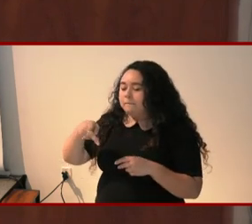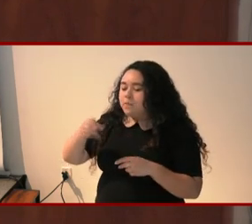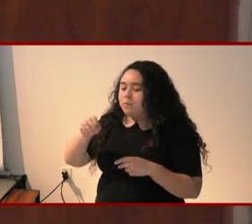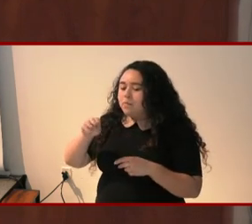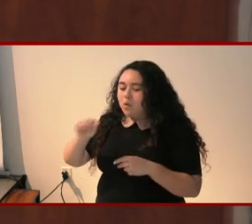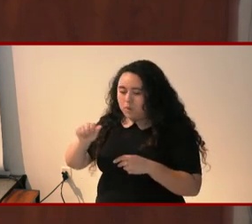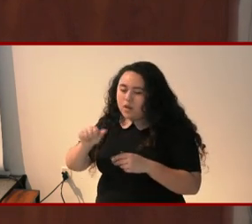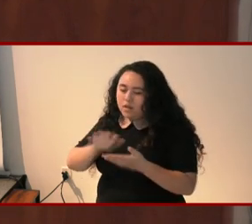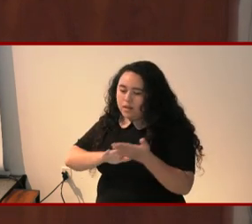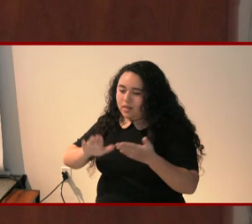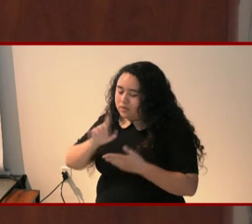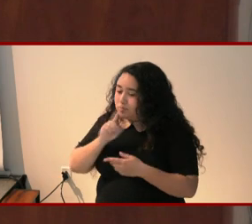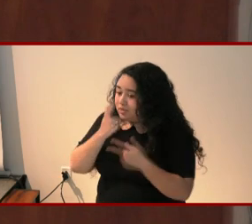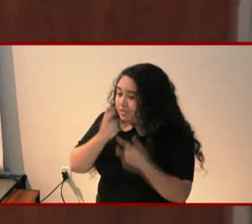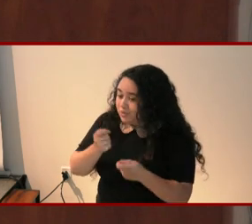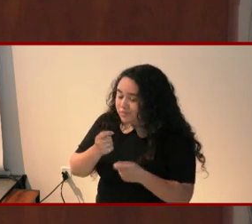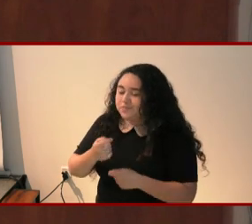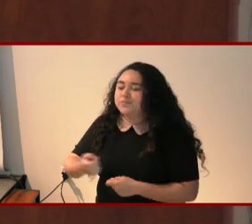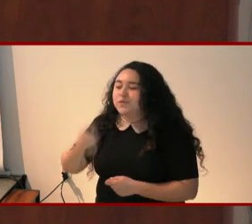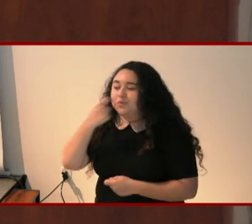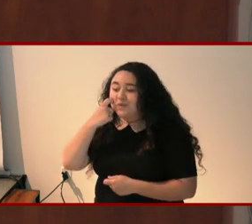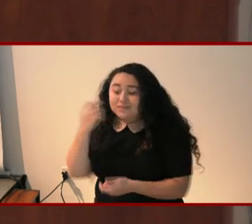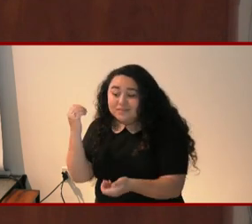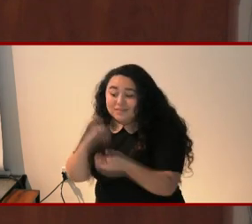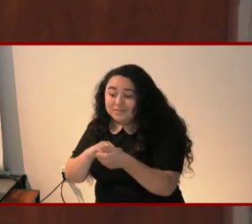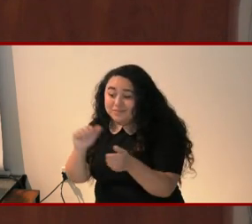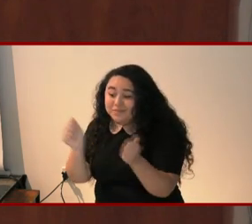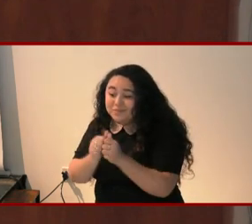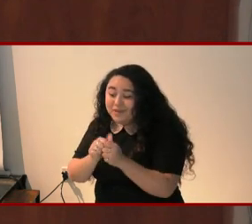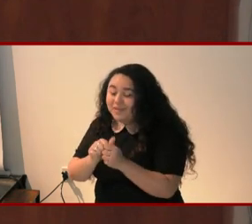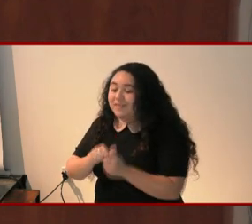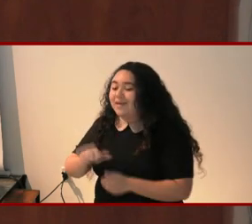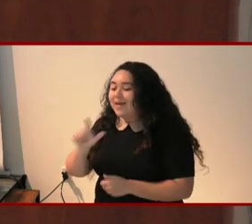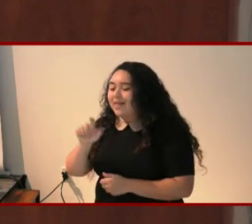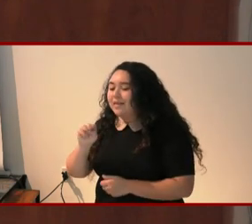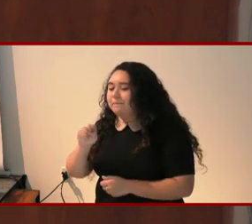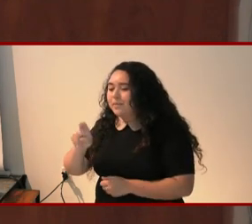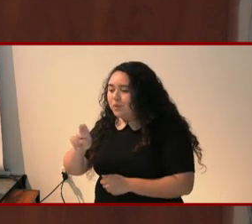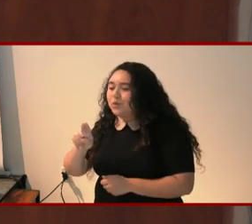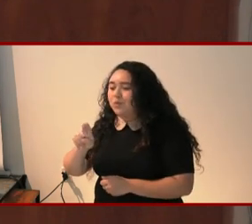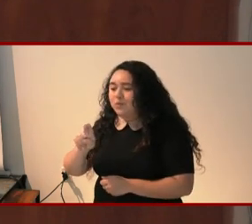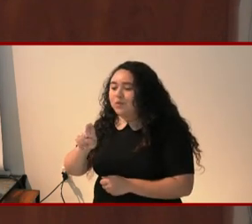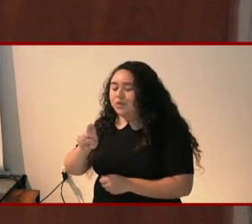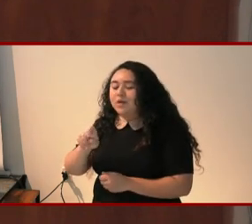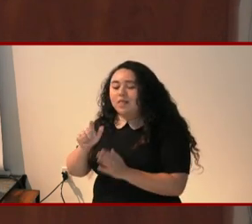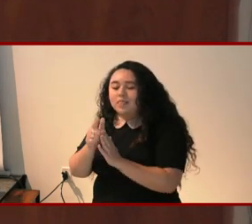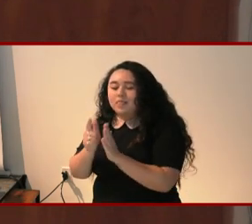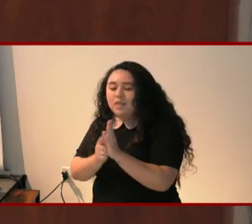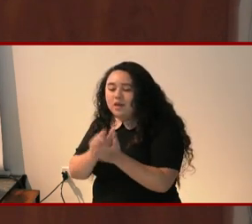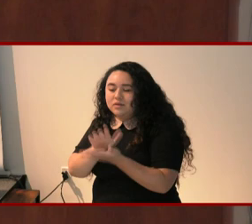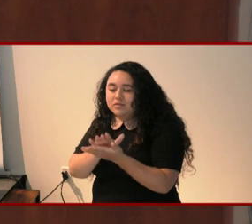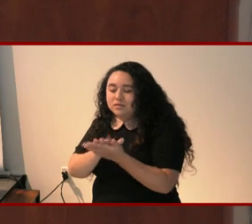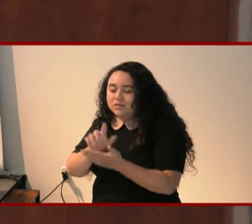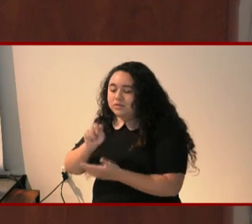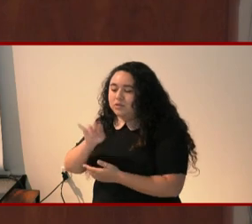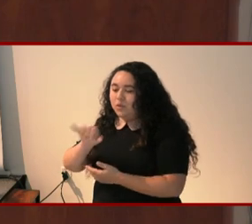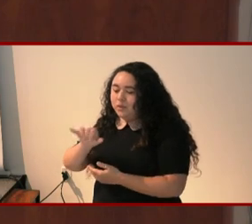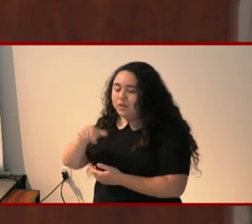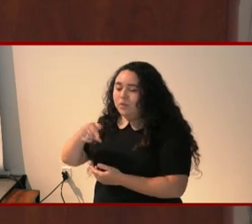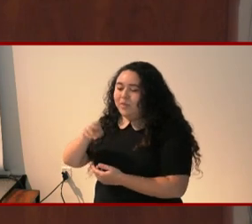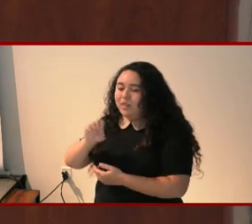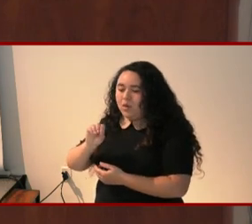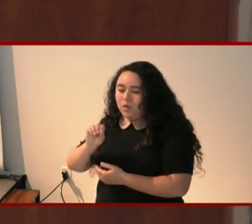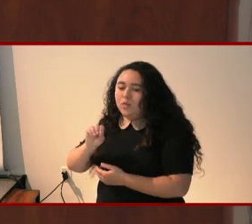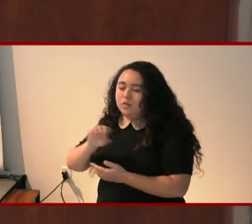interesting. Recently, and in collaboration with Loyola Law School's Tony Coelho Center for